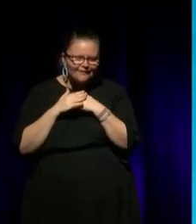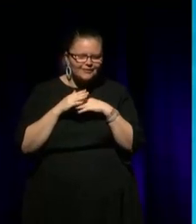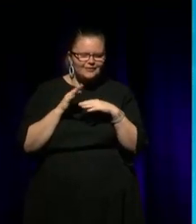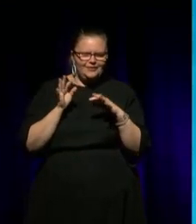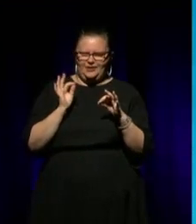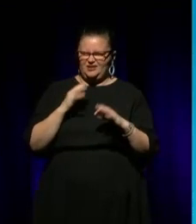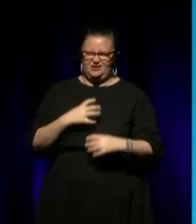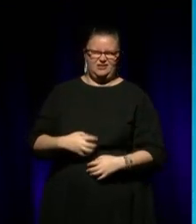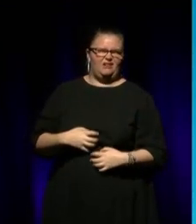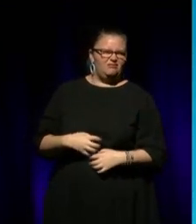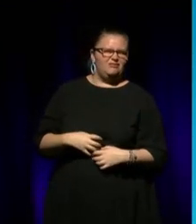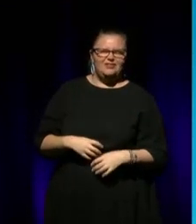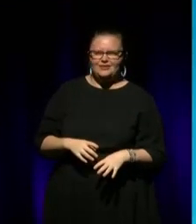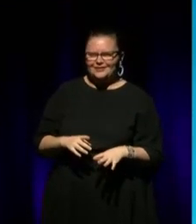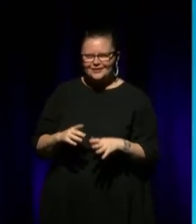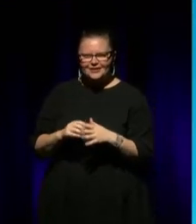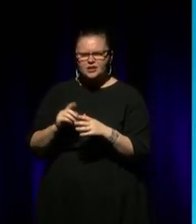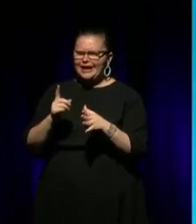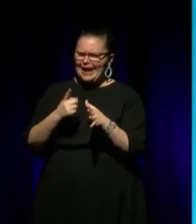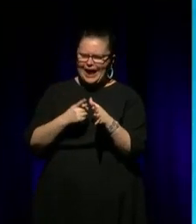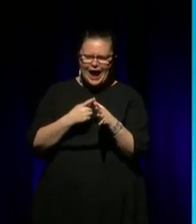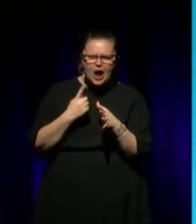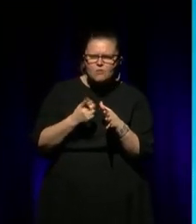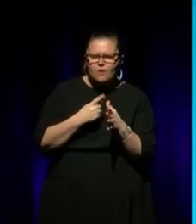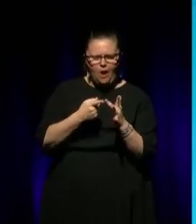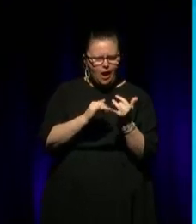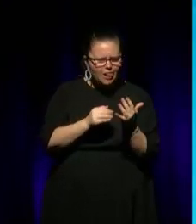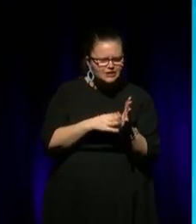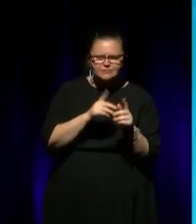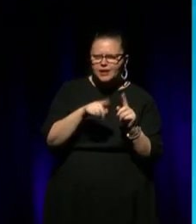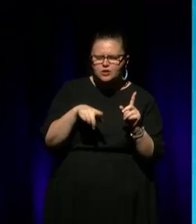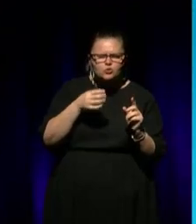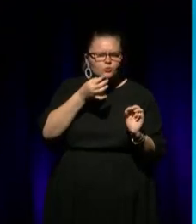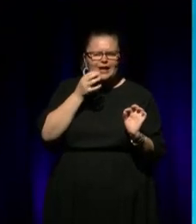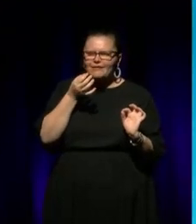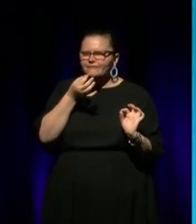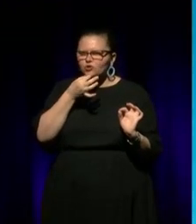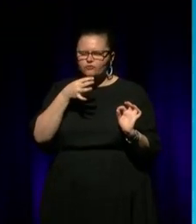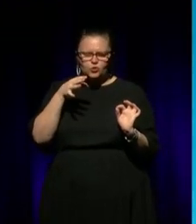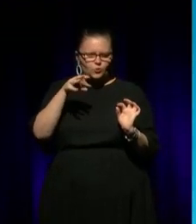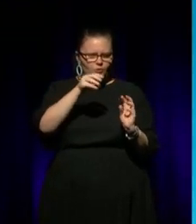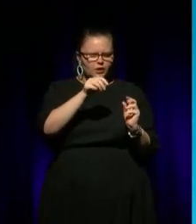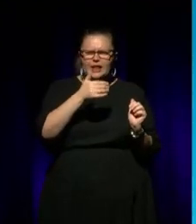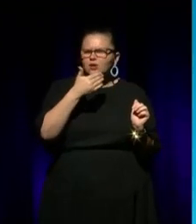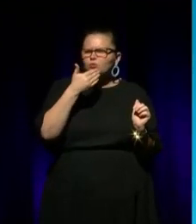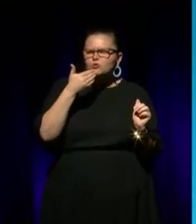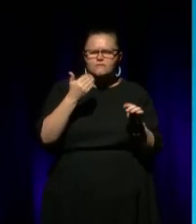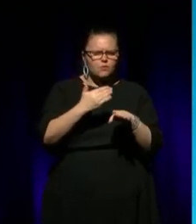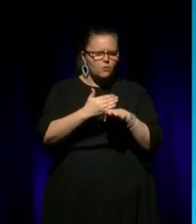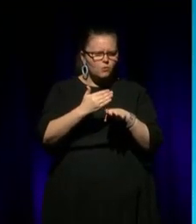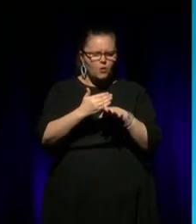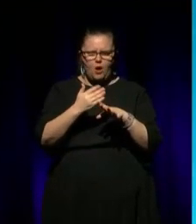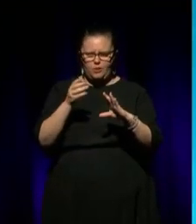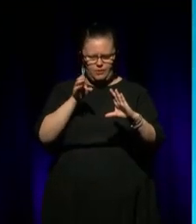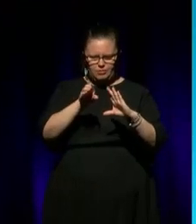death and custody and alcoholism. You often sprinkle your sublimely beautiful works, you sort of,